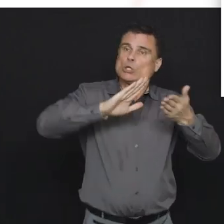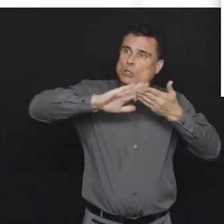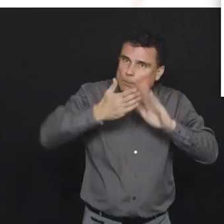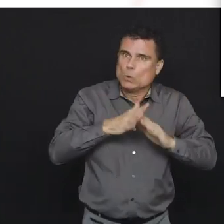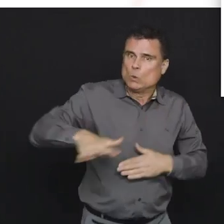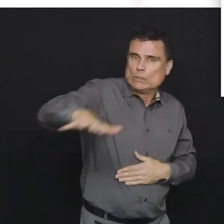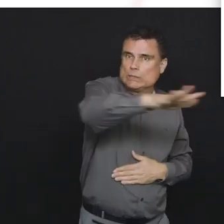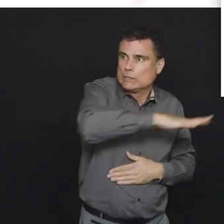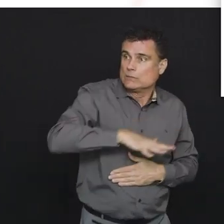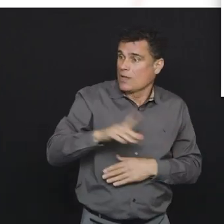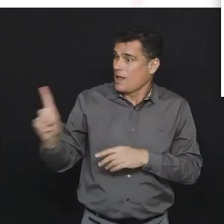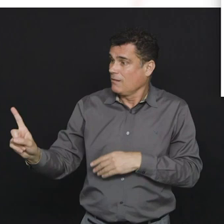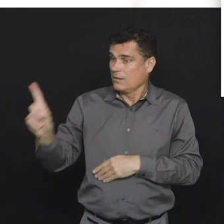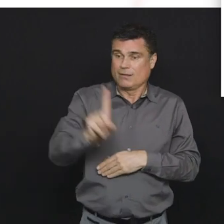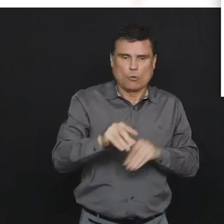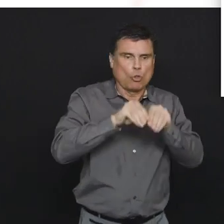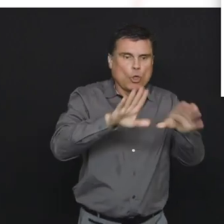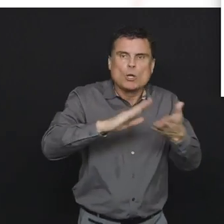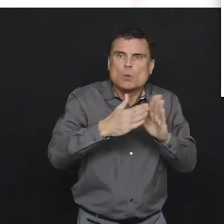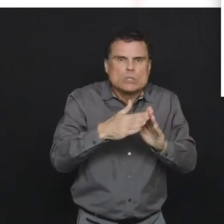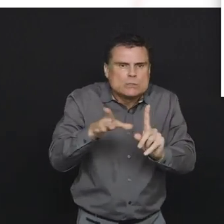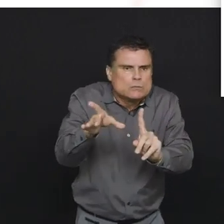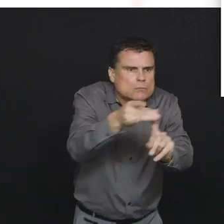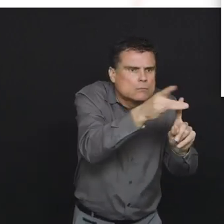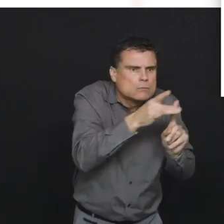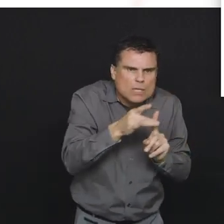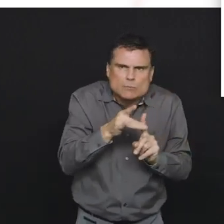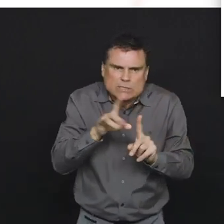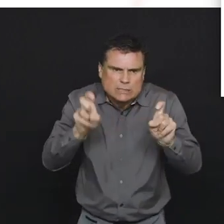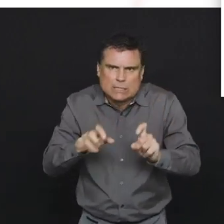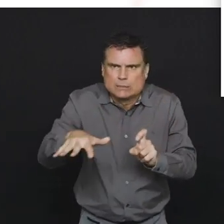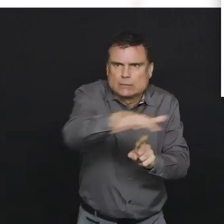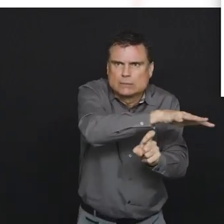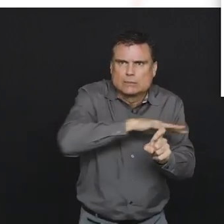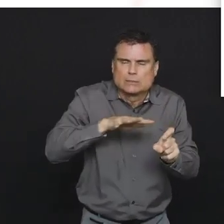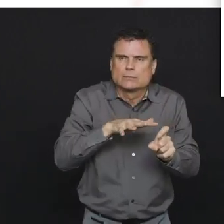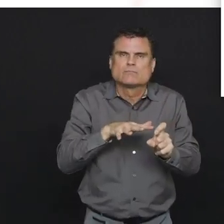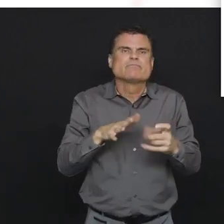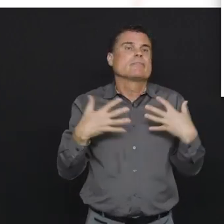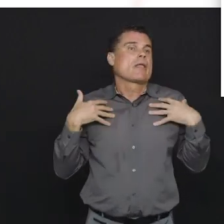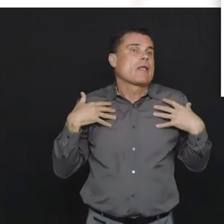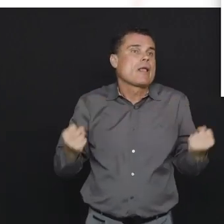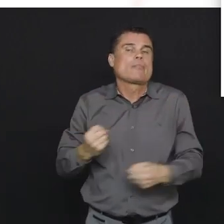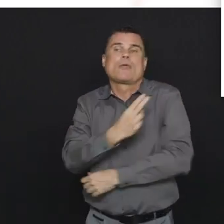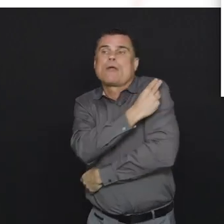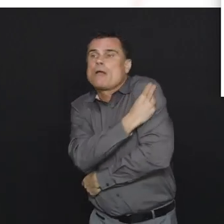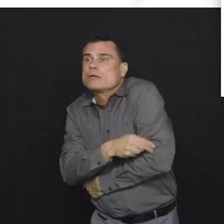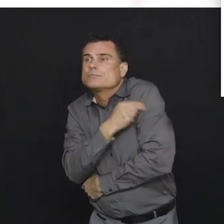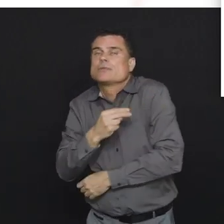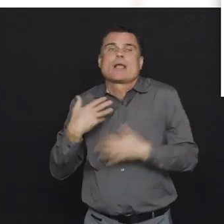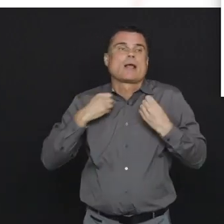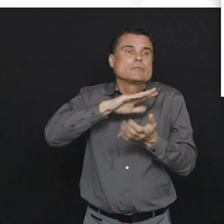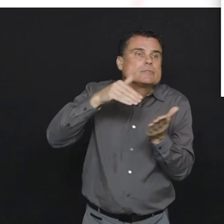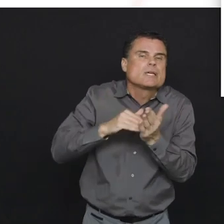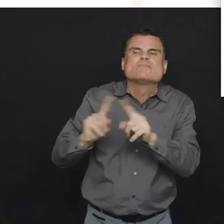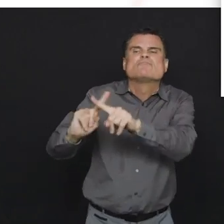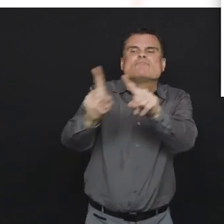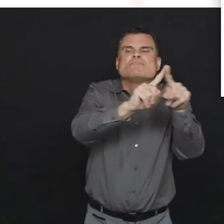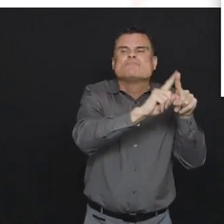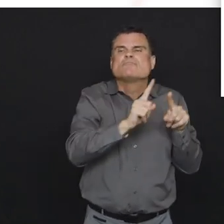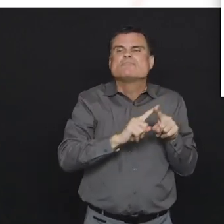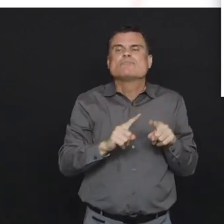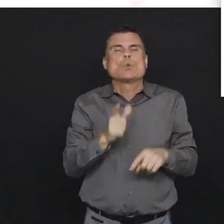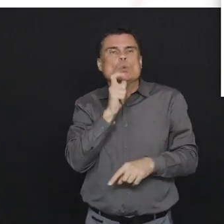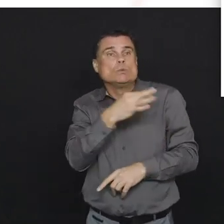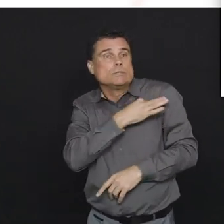are getting infections in BC and also on our healthcare system very specifically we are looking at making sure